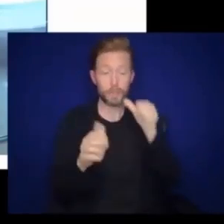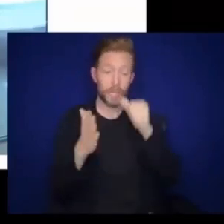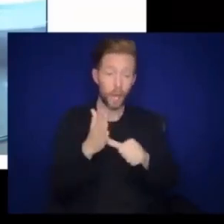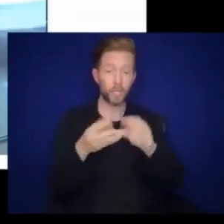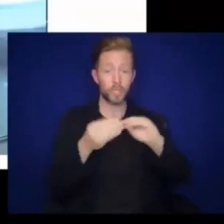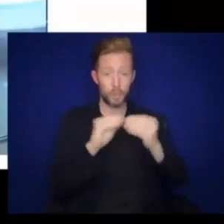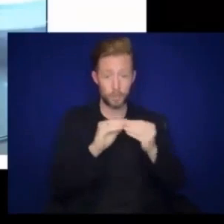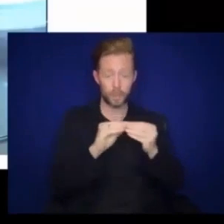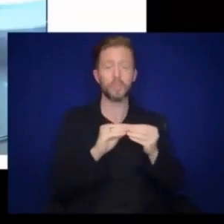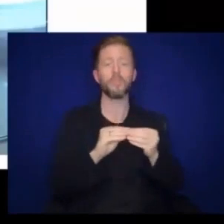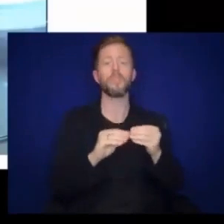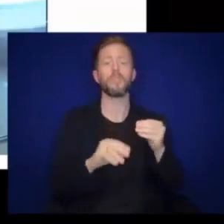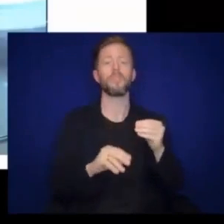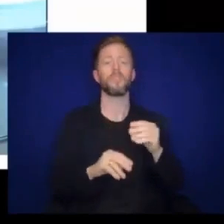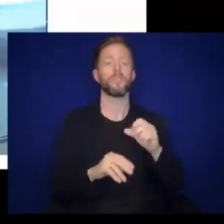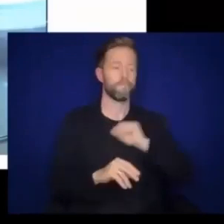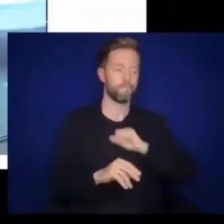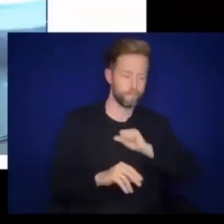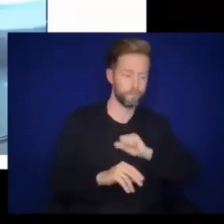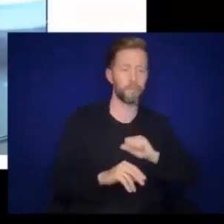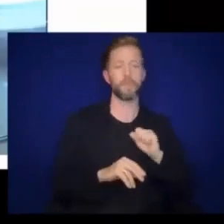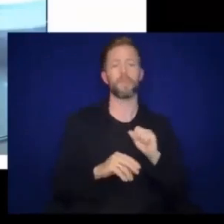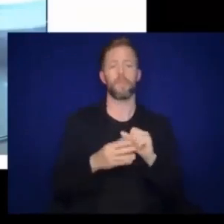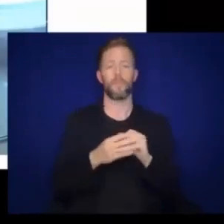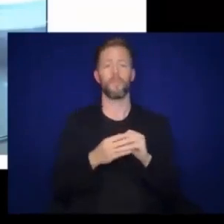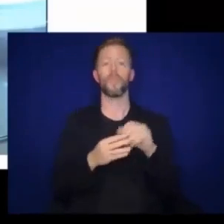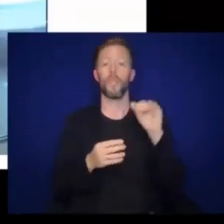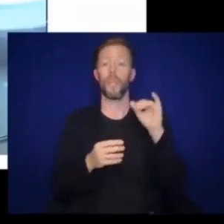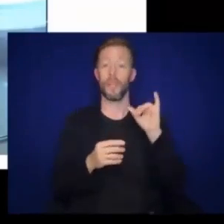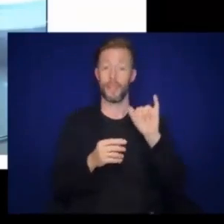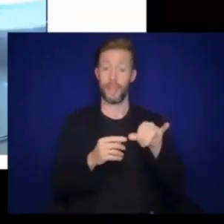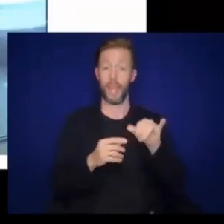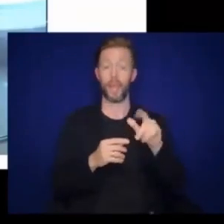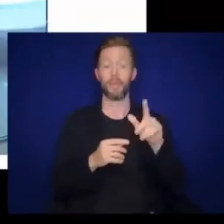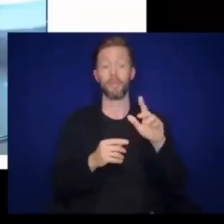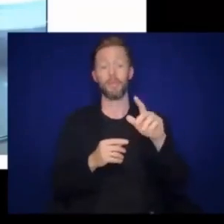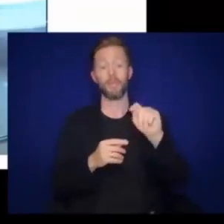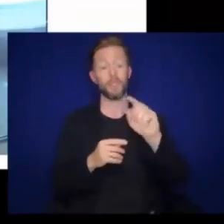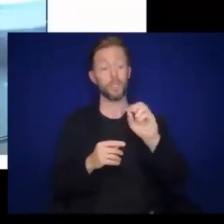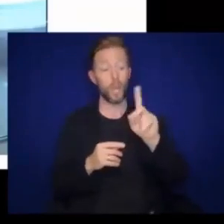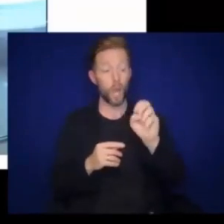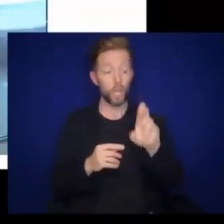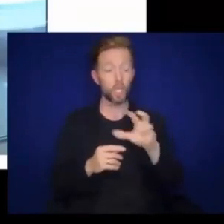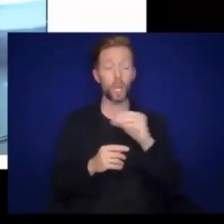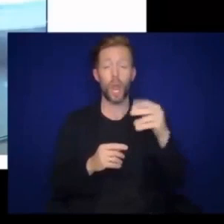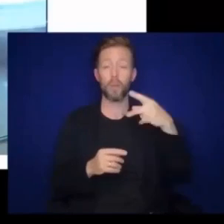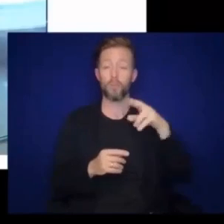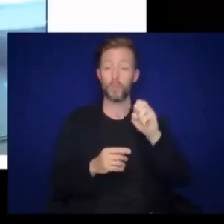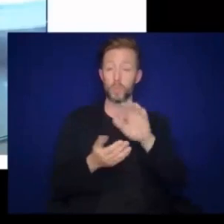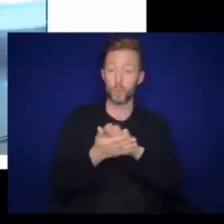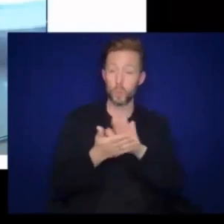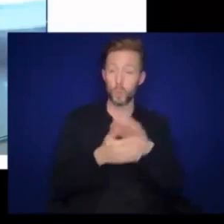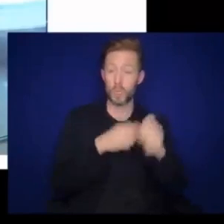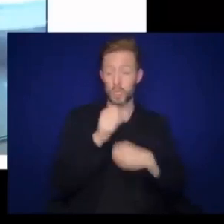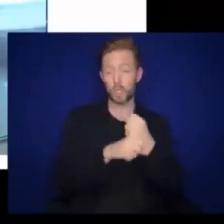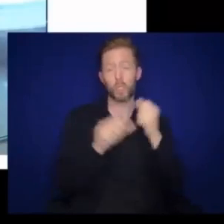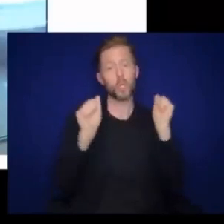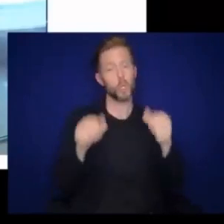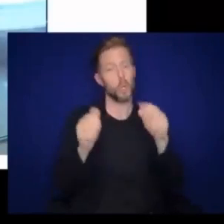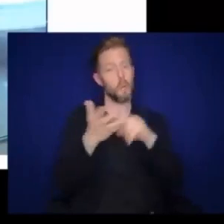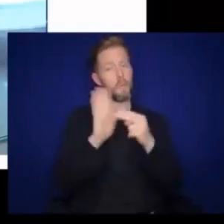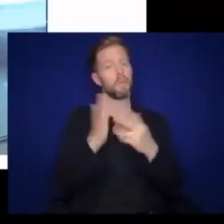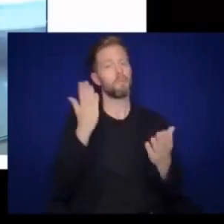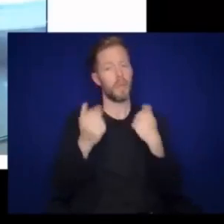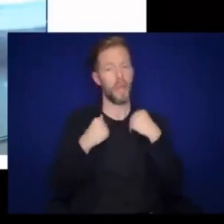shapes, letters, and numbers into the child's toddler and preschool years could indicate a vision problem.